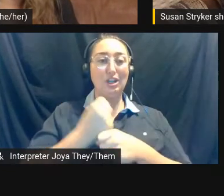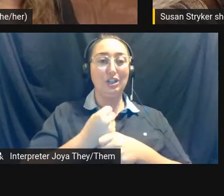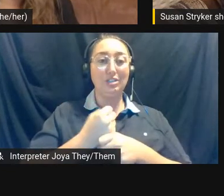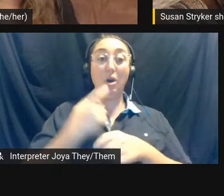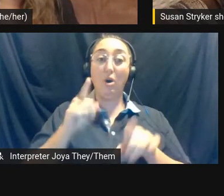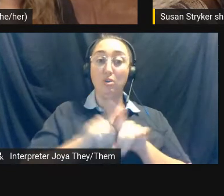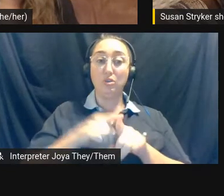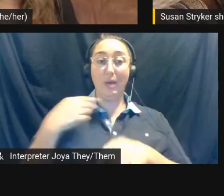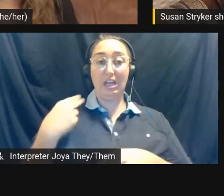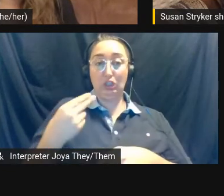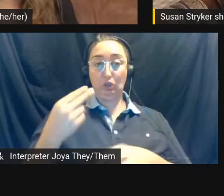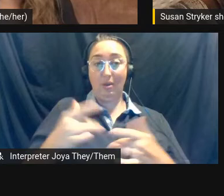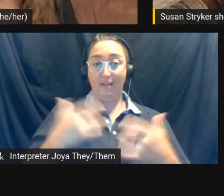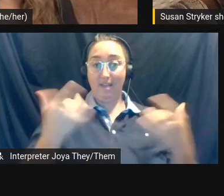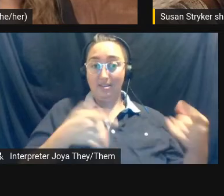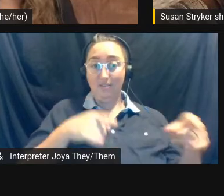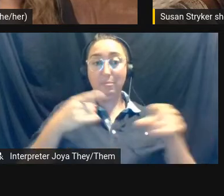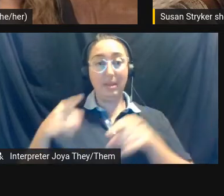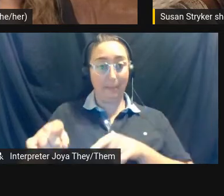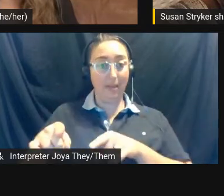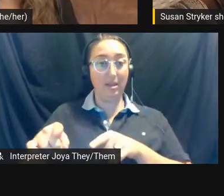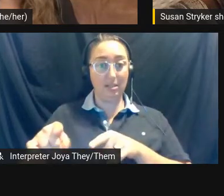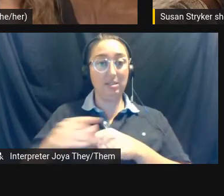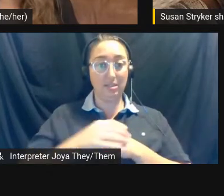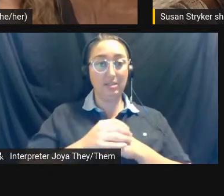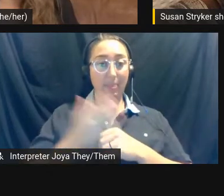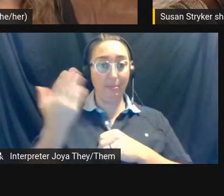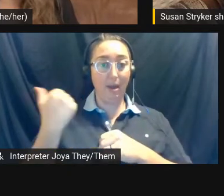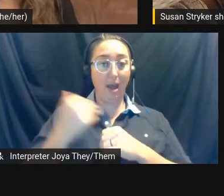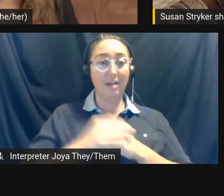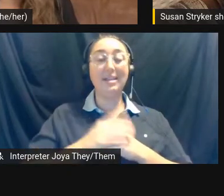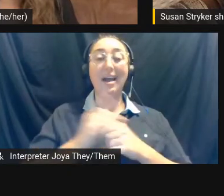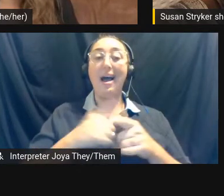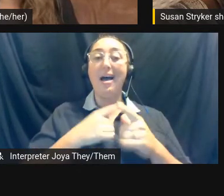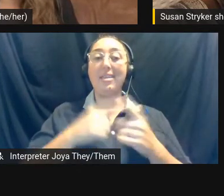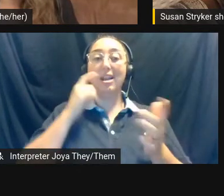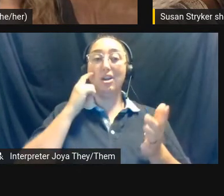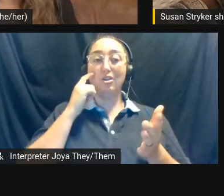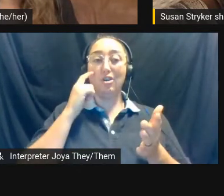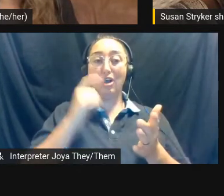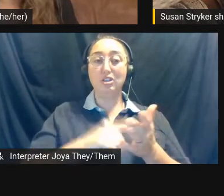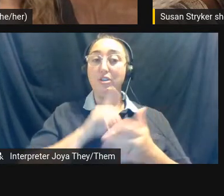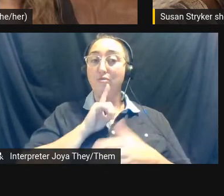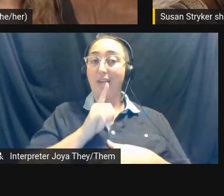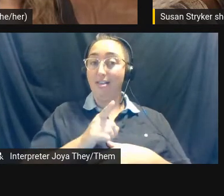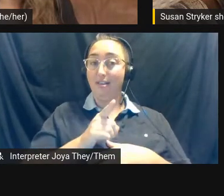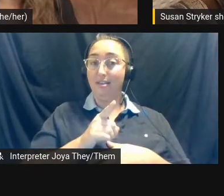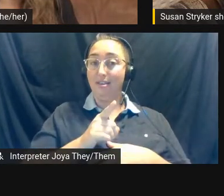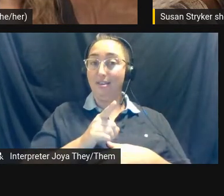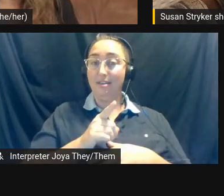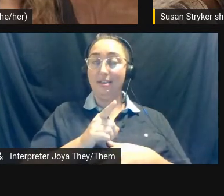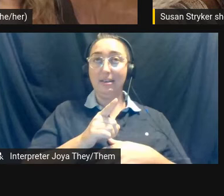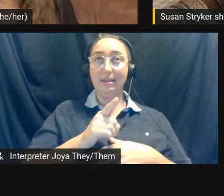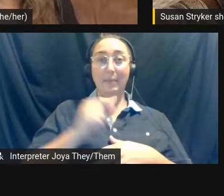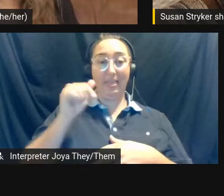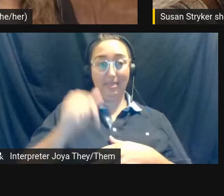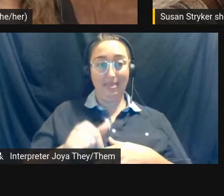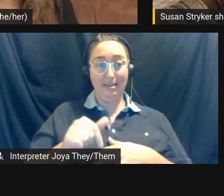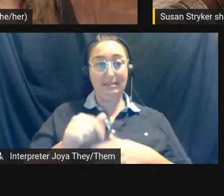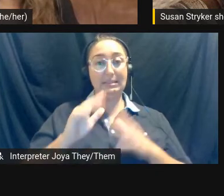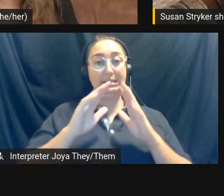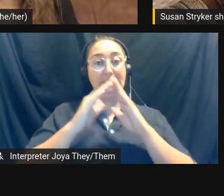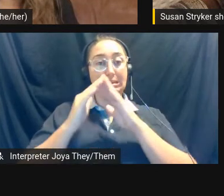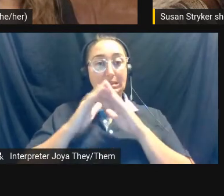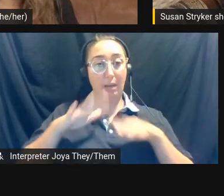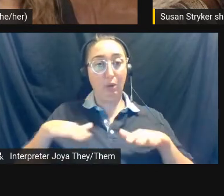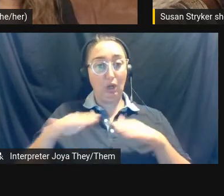have taken place. And then, you know, acknowledging the reality that this neighborhood holds the